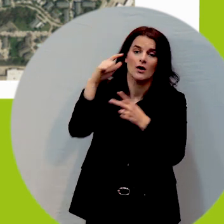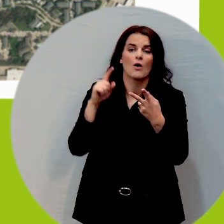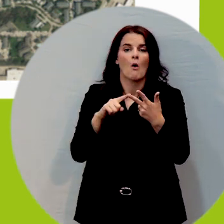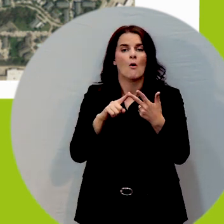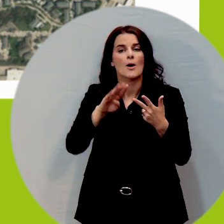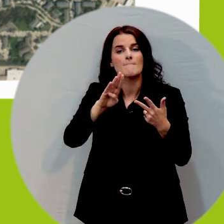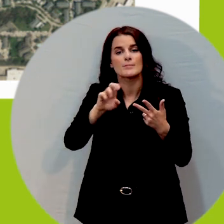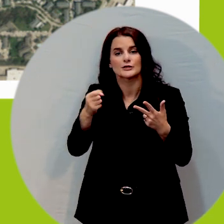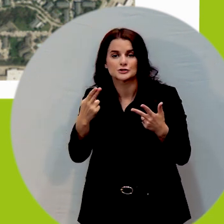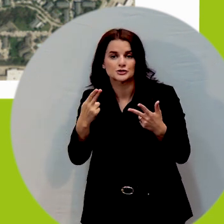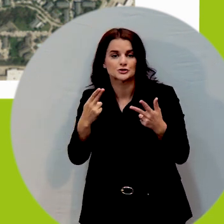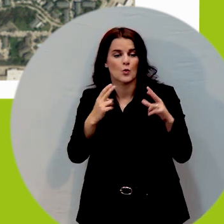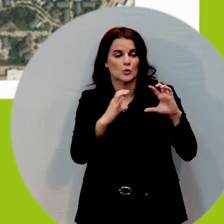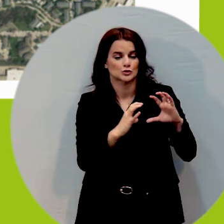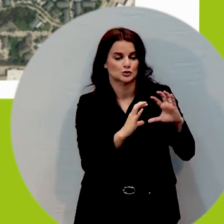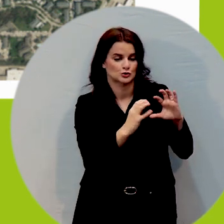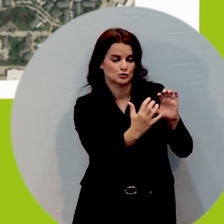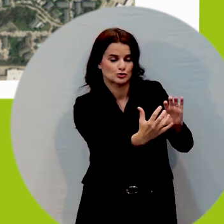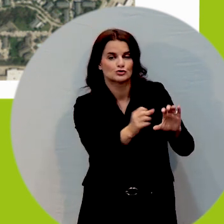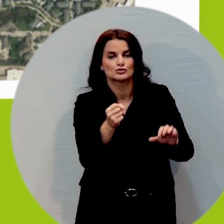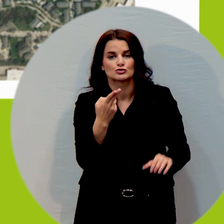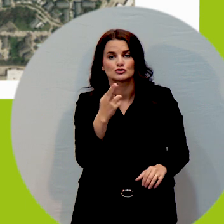bush or a shrub overgrown restricting the width of that